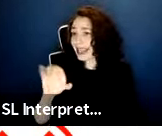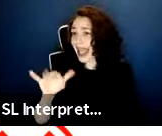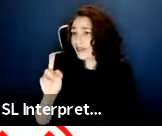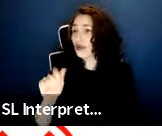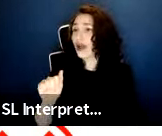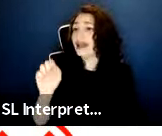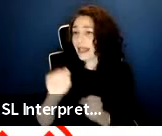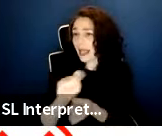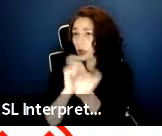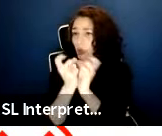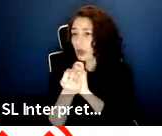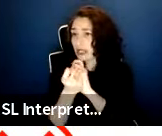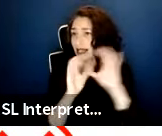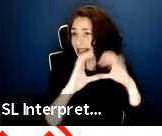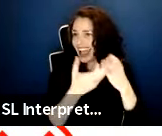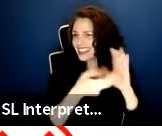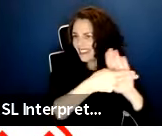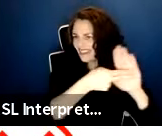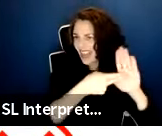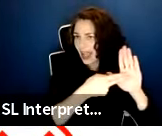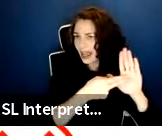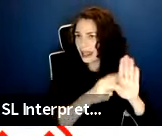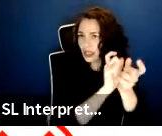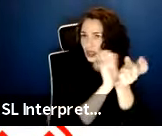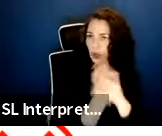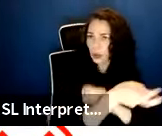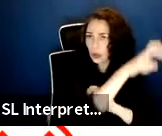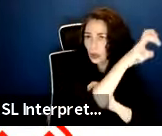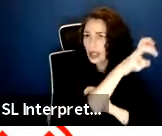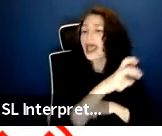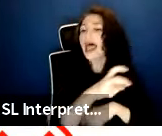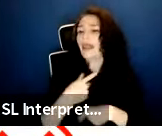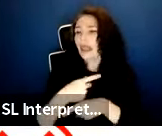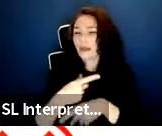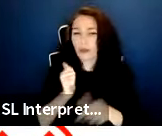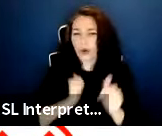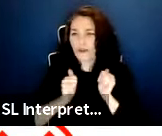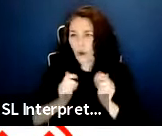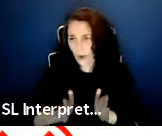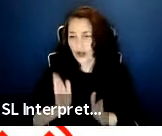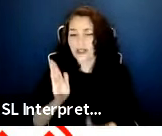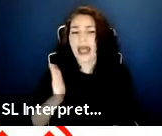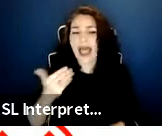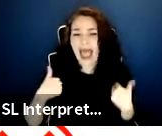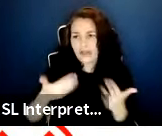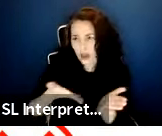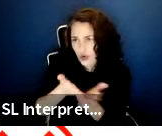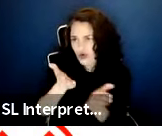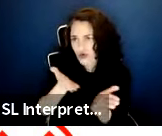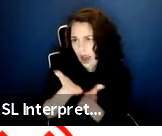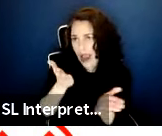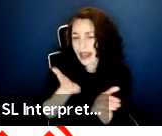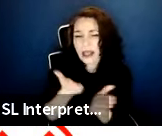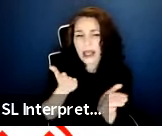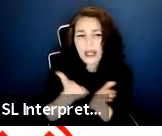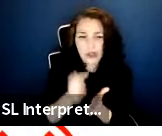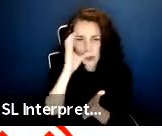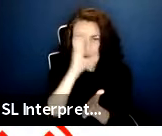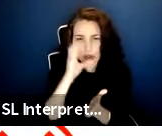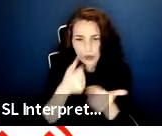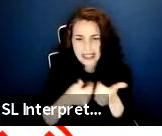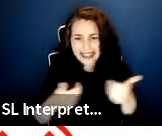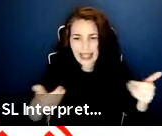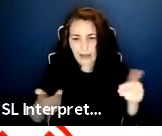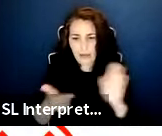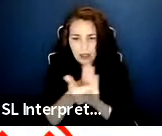have here on deck in entertainment contracts, and performers will also retain the right to pursue separate legal action. And I will